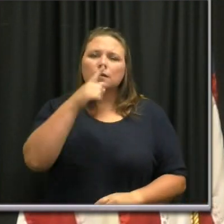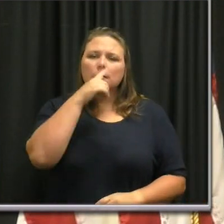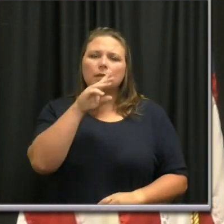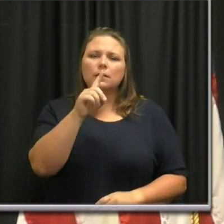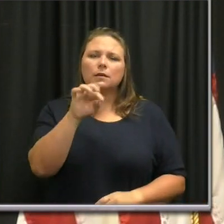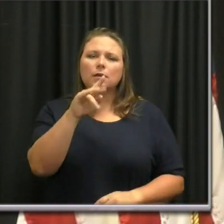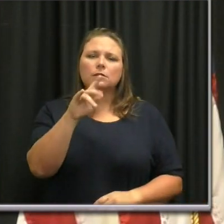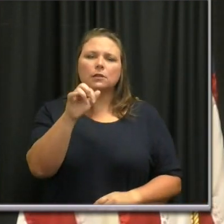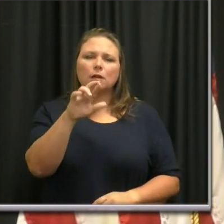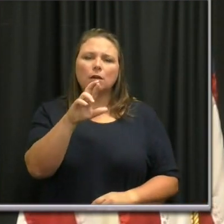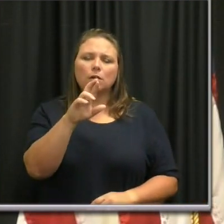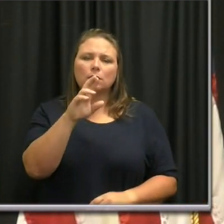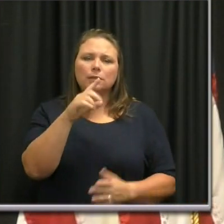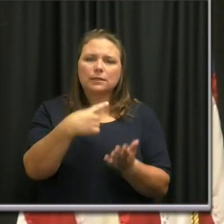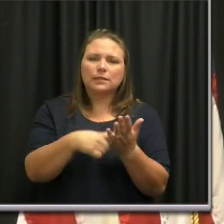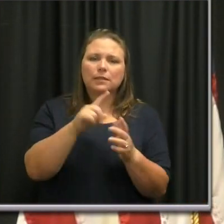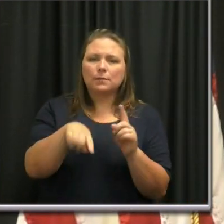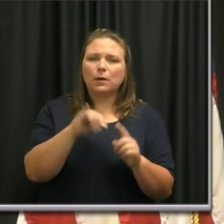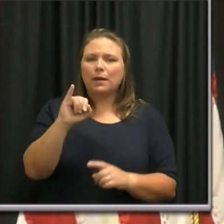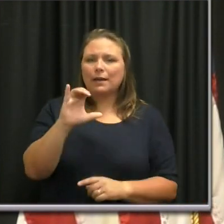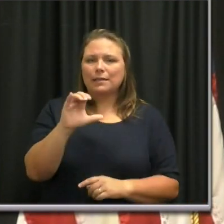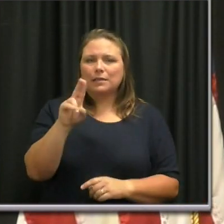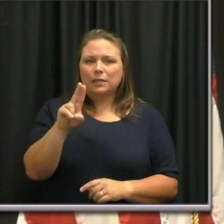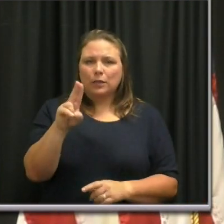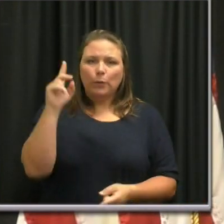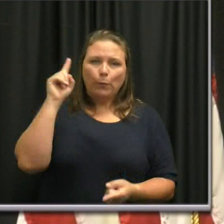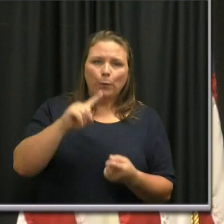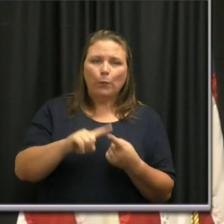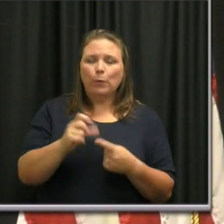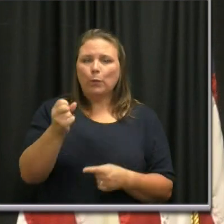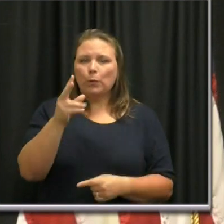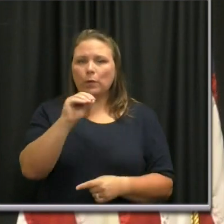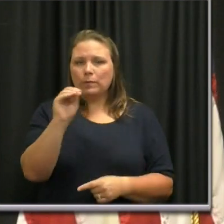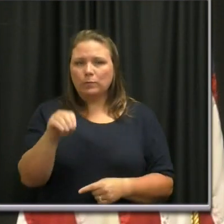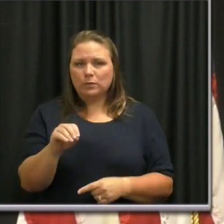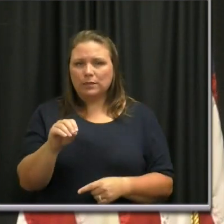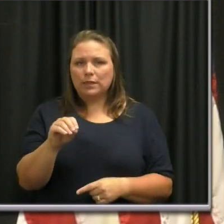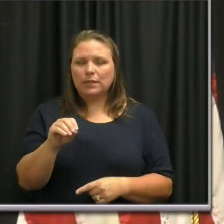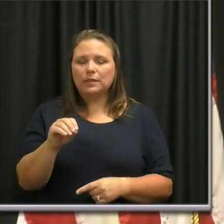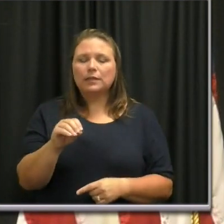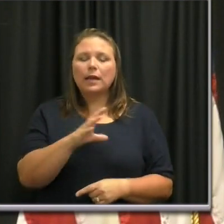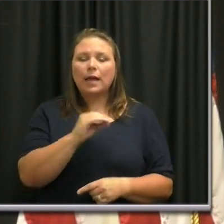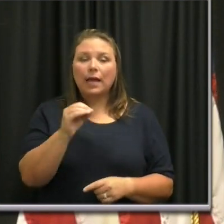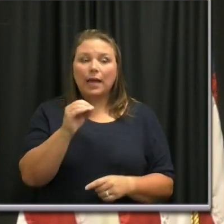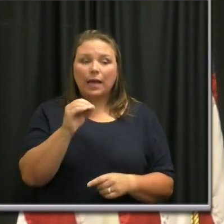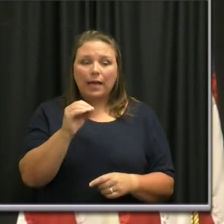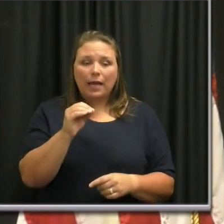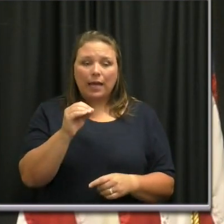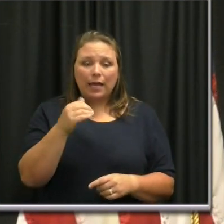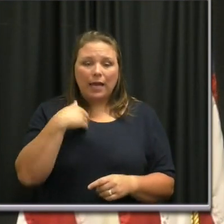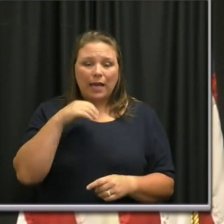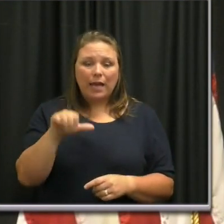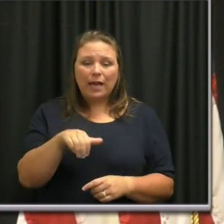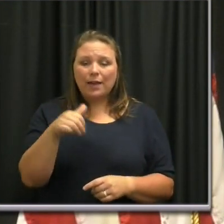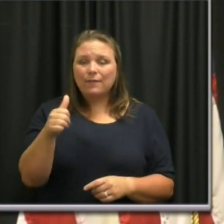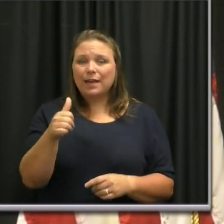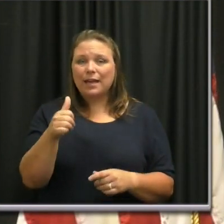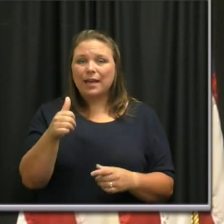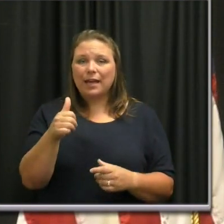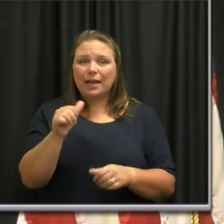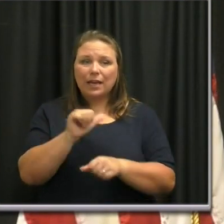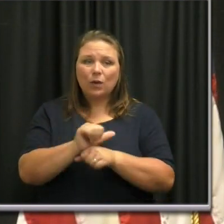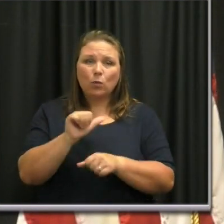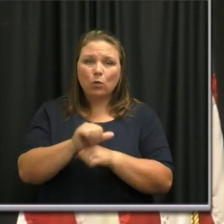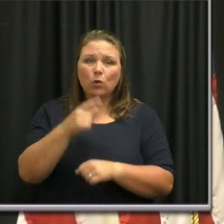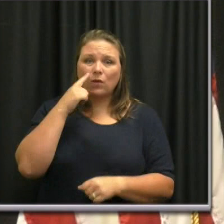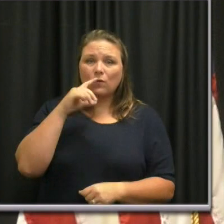ice ICU beds availability that's down to 12%, um, as well as can, is there a status update on efforts for